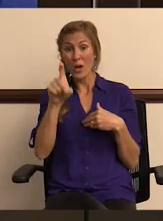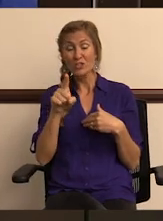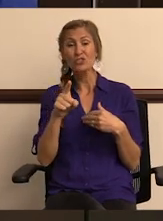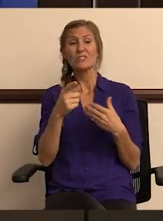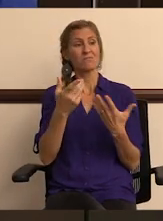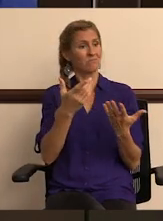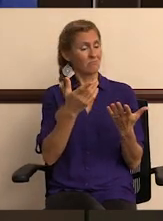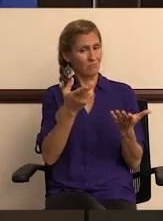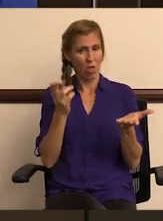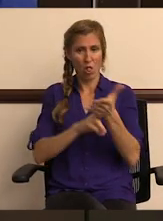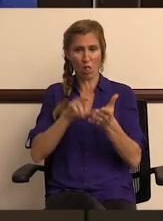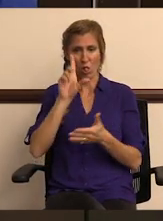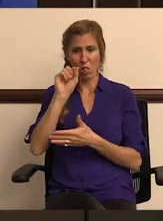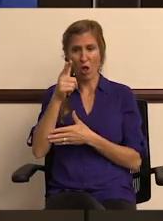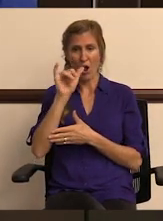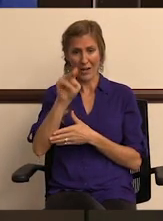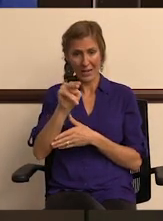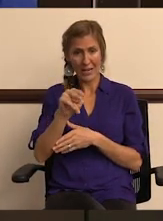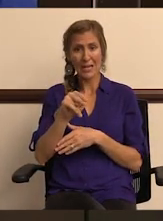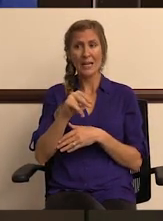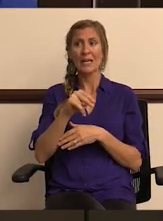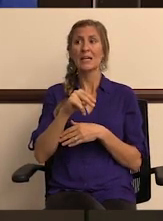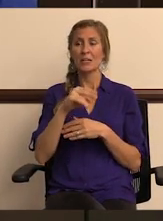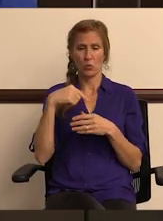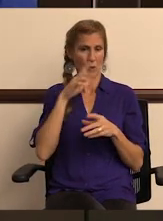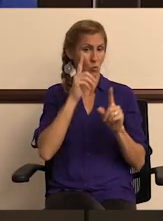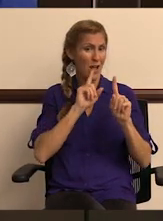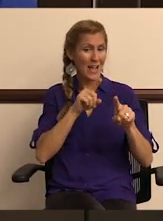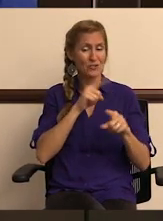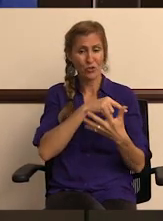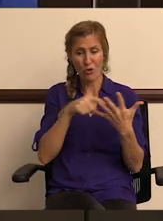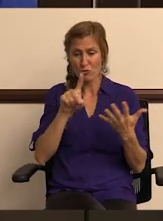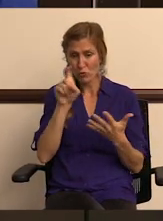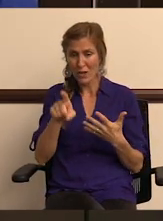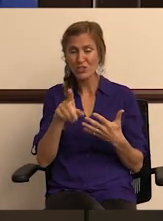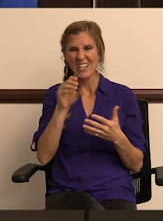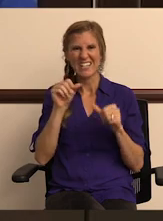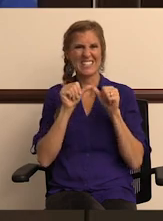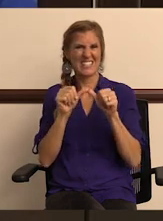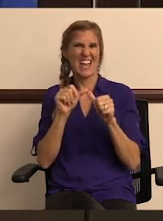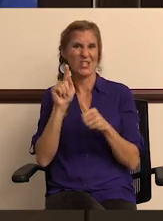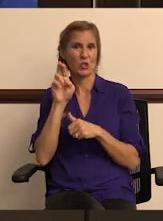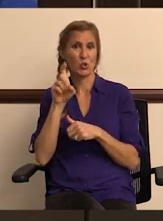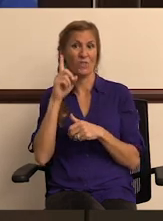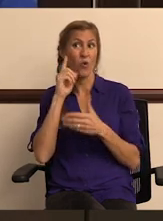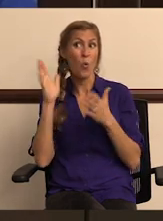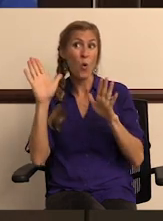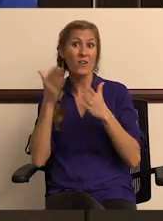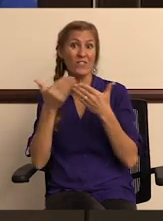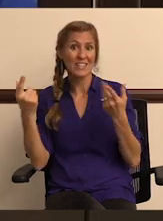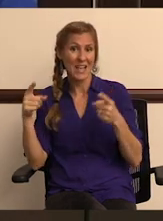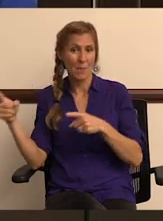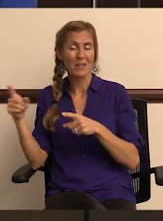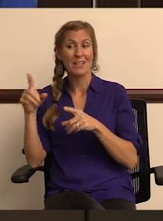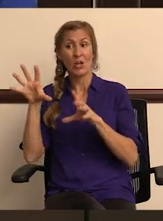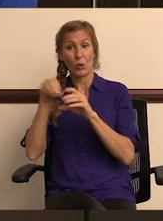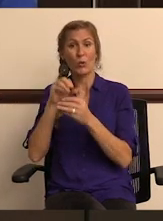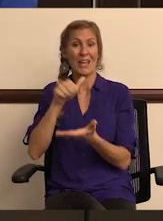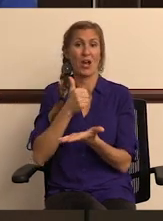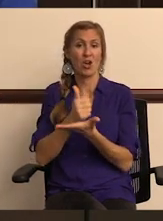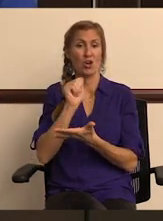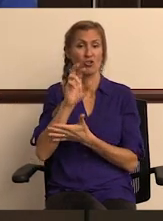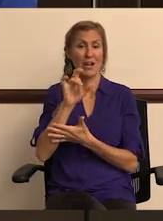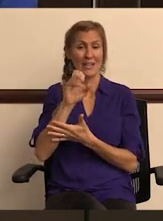you have any questions coming out of this, make sure to log in to Pond Coast Connect, submit a case. We'll answer those questions. And stay tuned for some wonderful things happening,